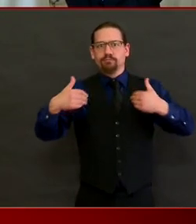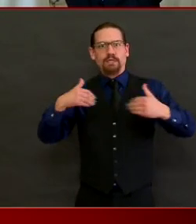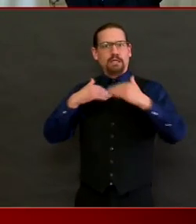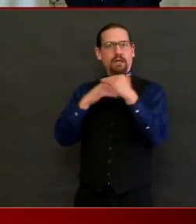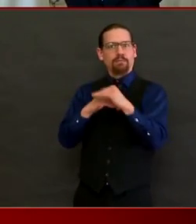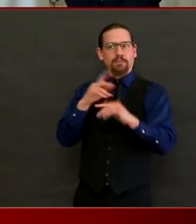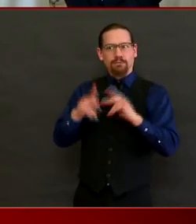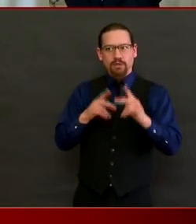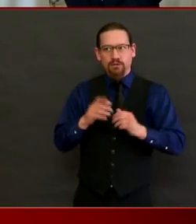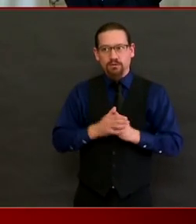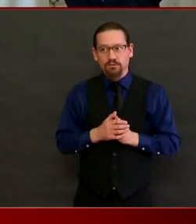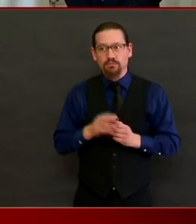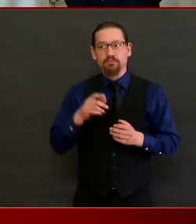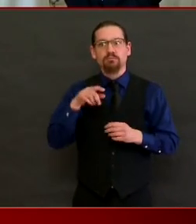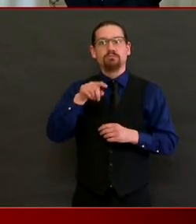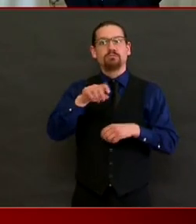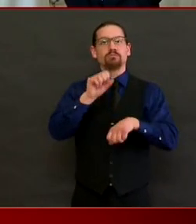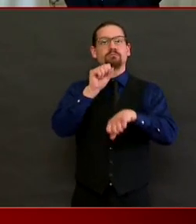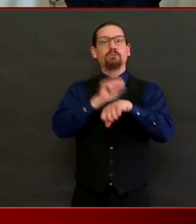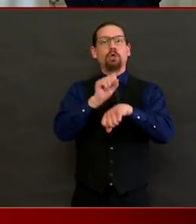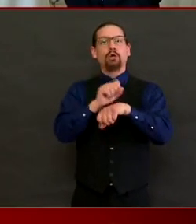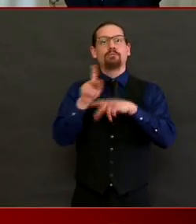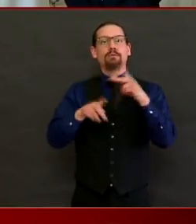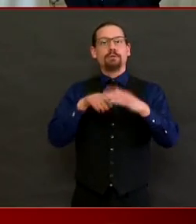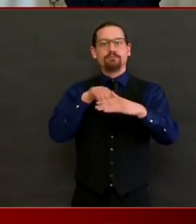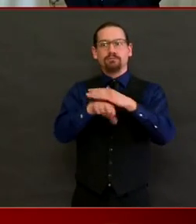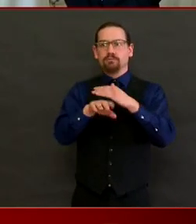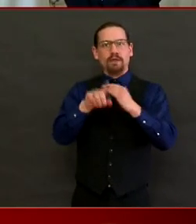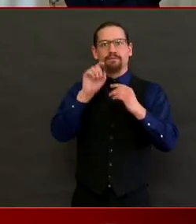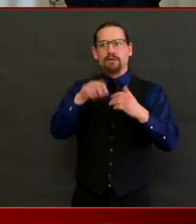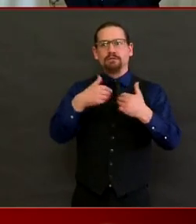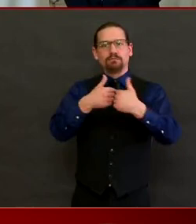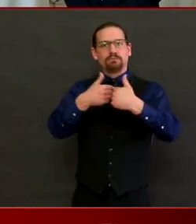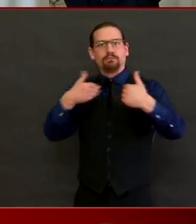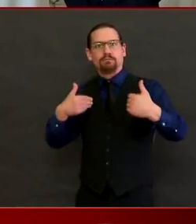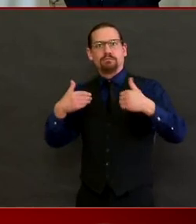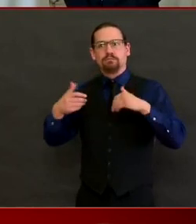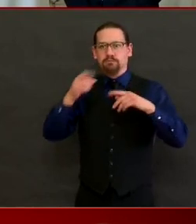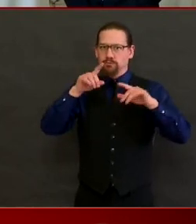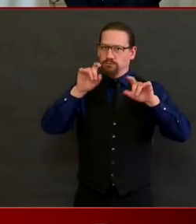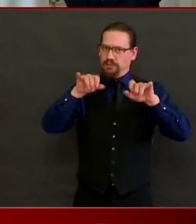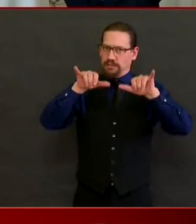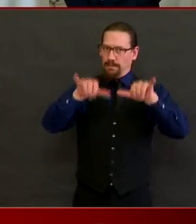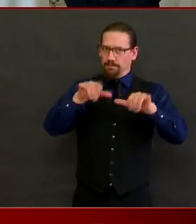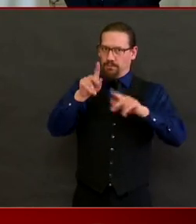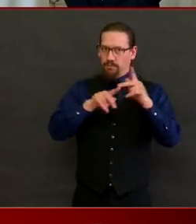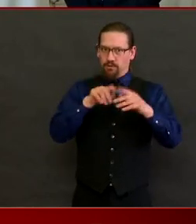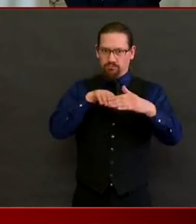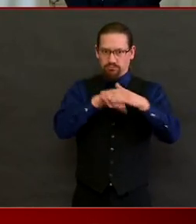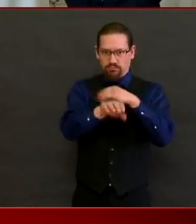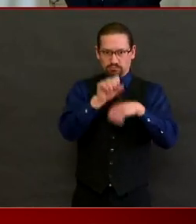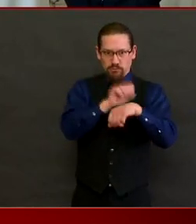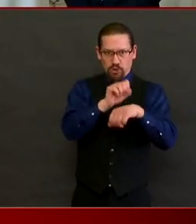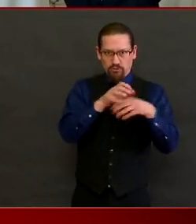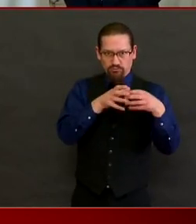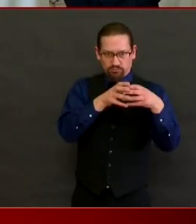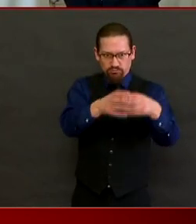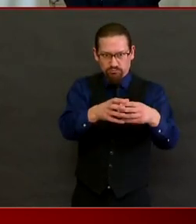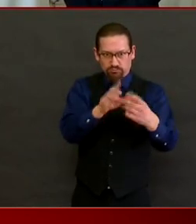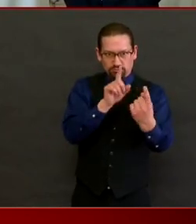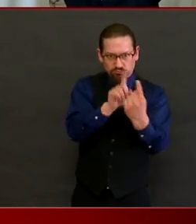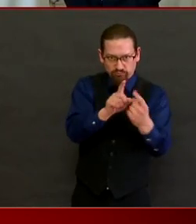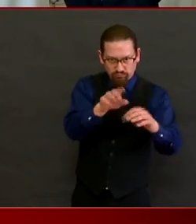are exposed to the same people on a regular basis, not different groups of people every day.